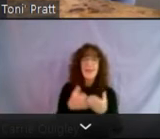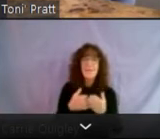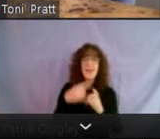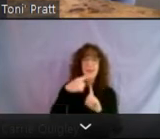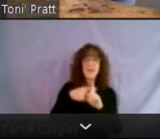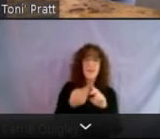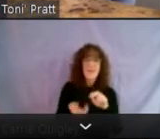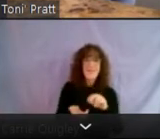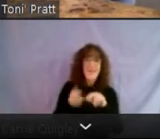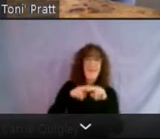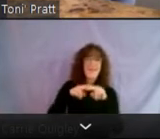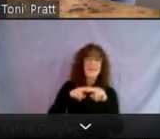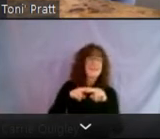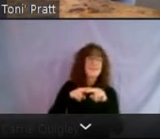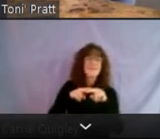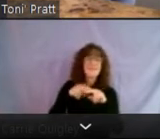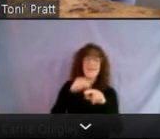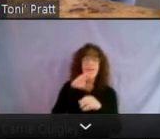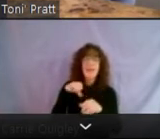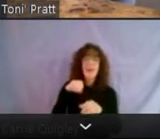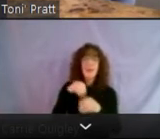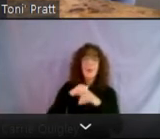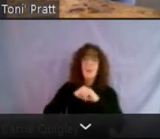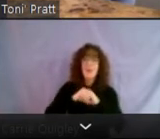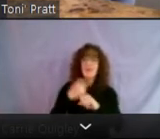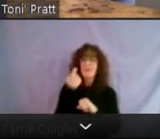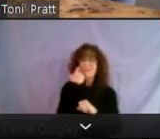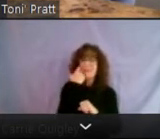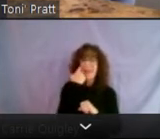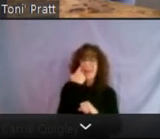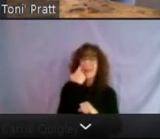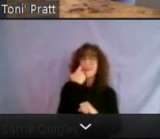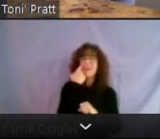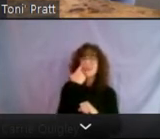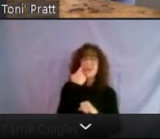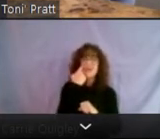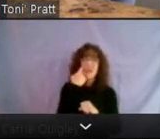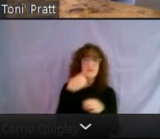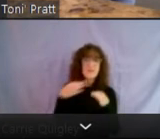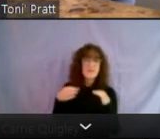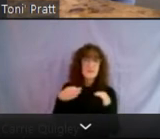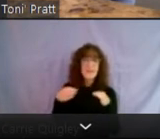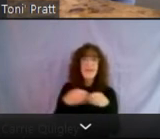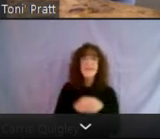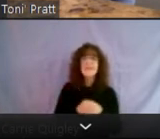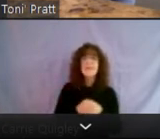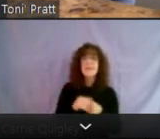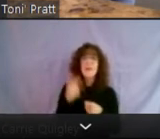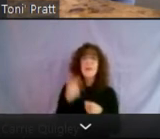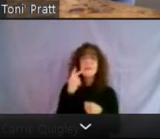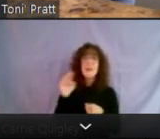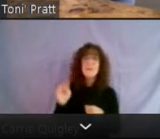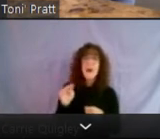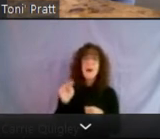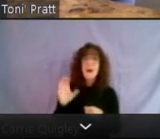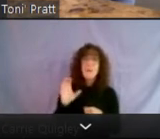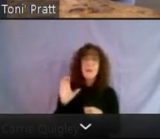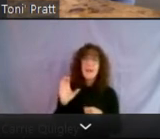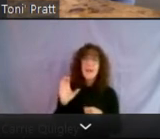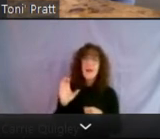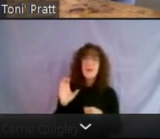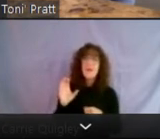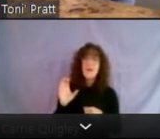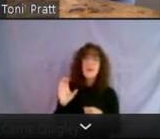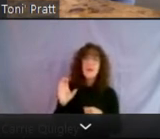included in the protections I just detailed. Uh, but we've seen already that Montgomery County has